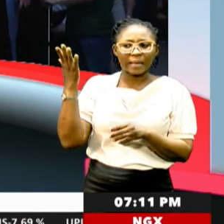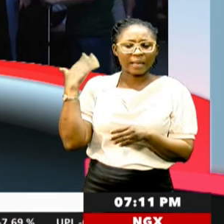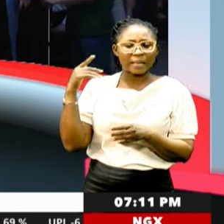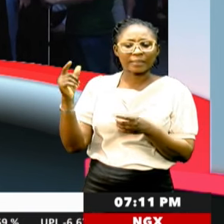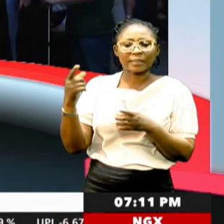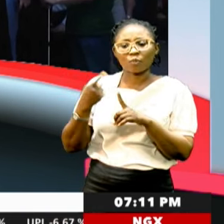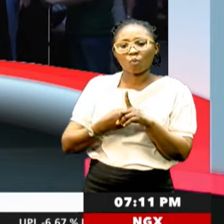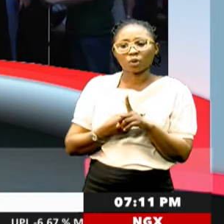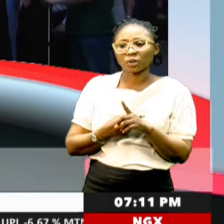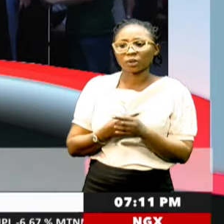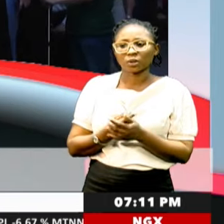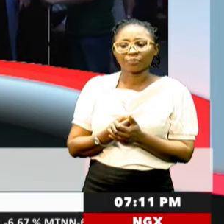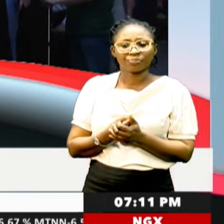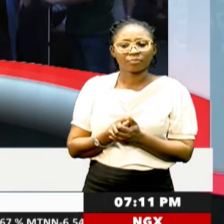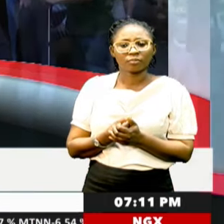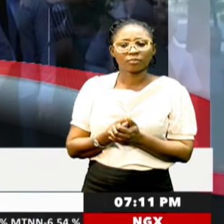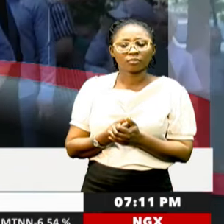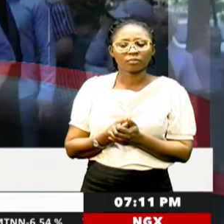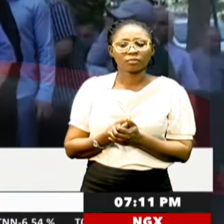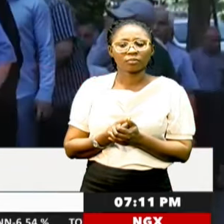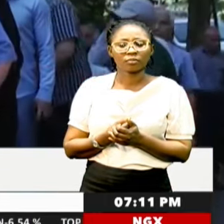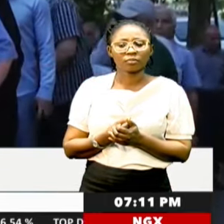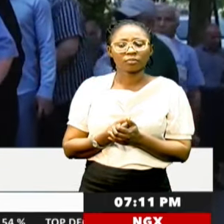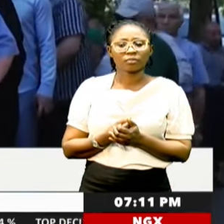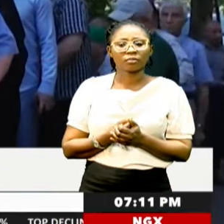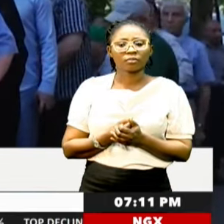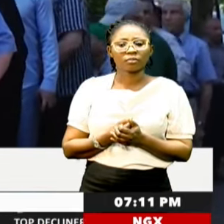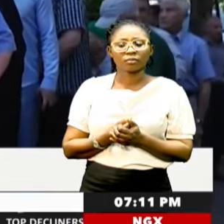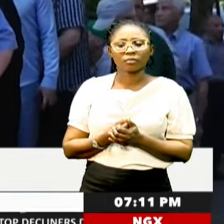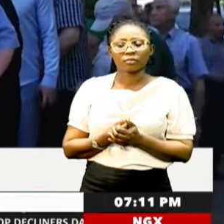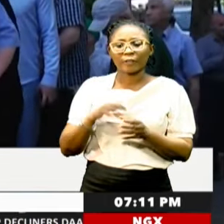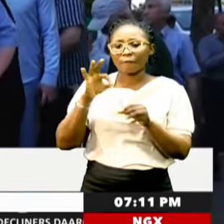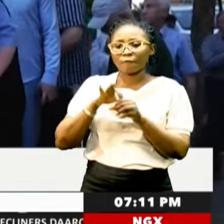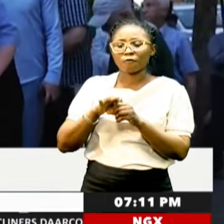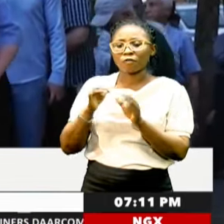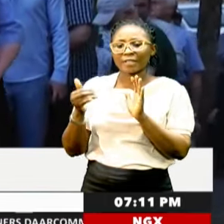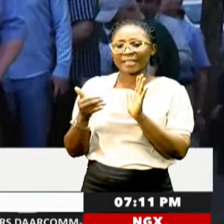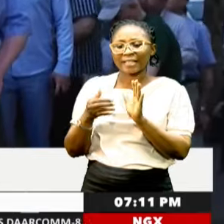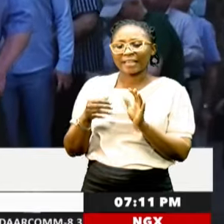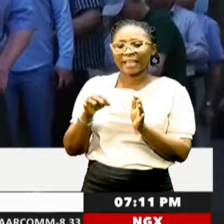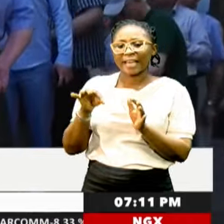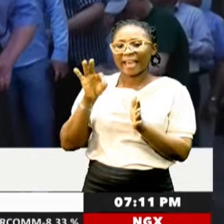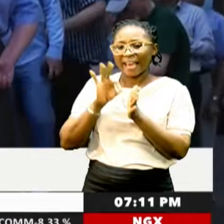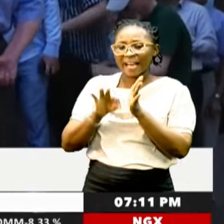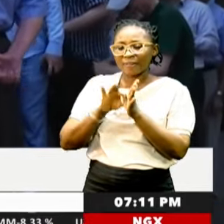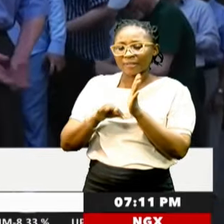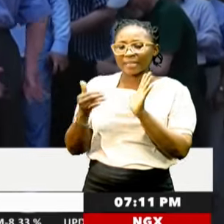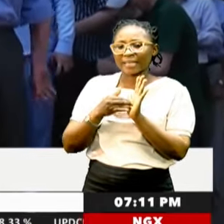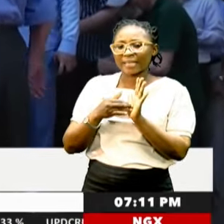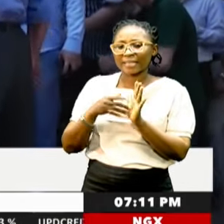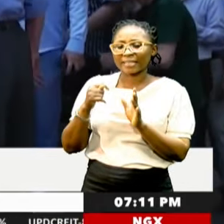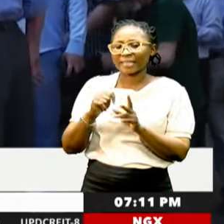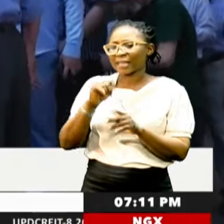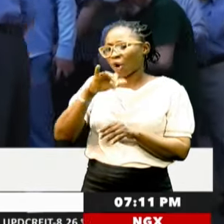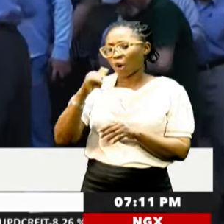Comfort Fashion has more details. The vote comes against the backdrop of heightened regional tensions